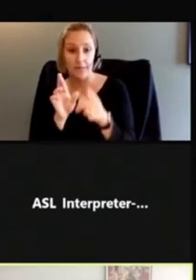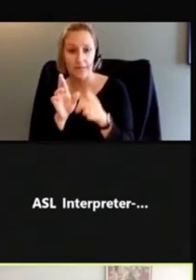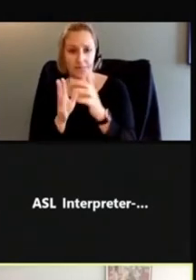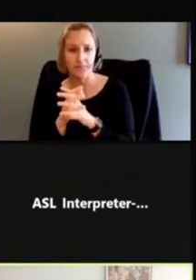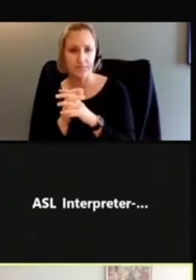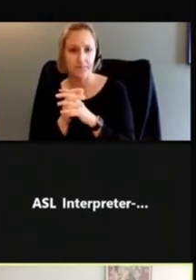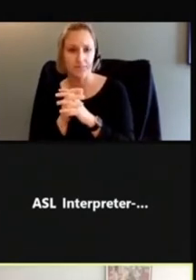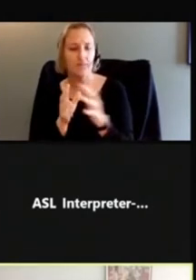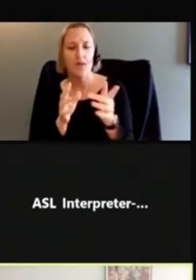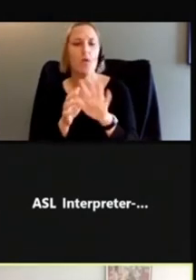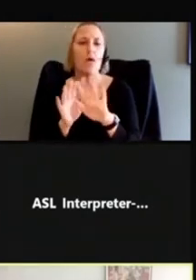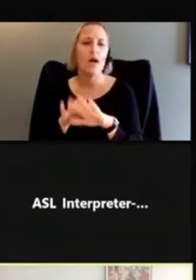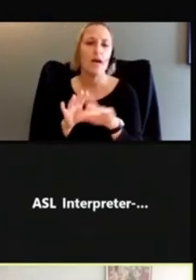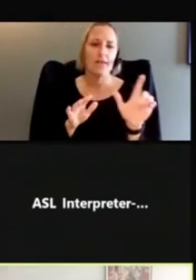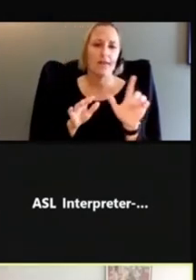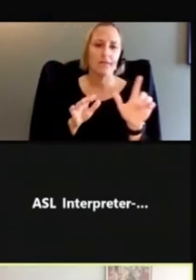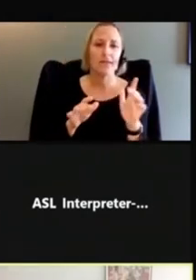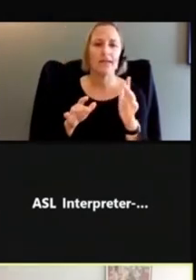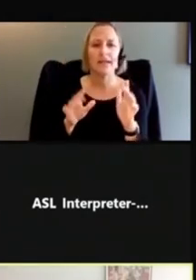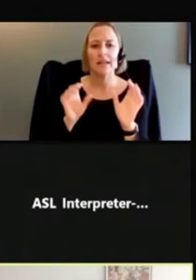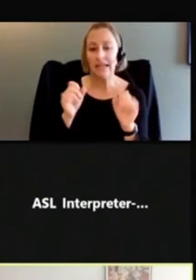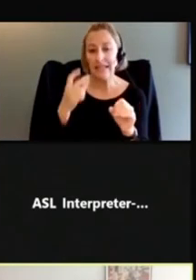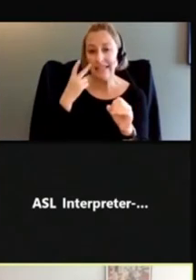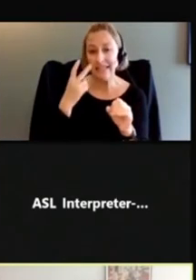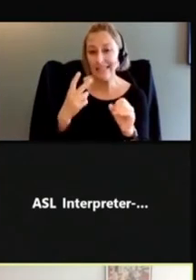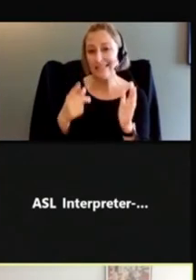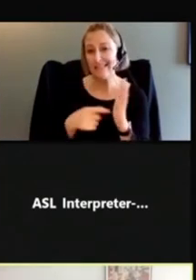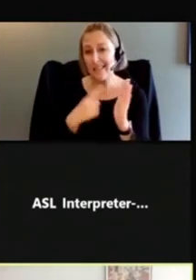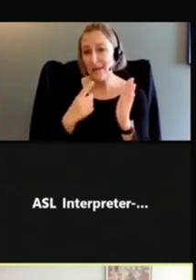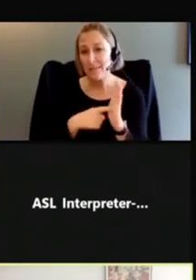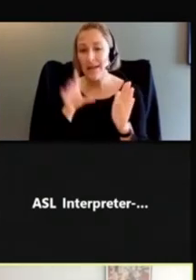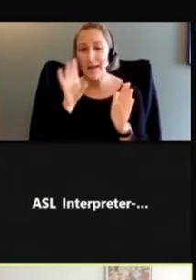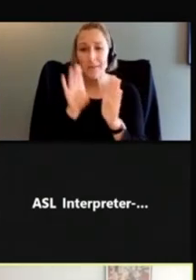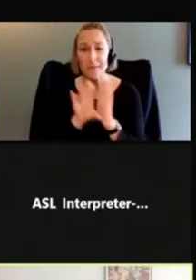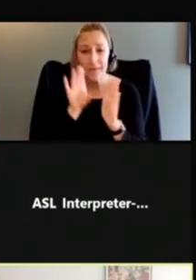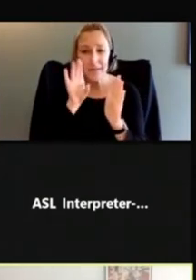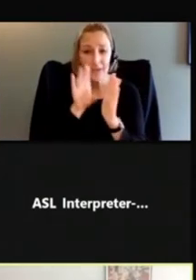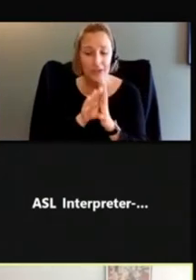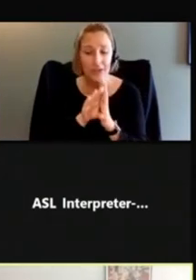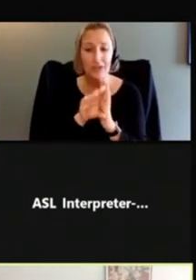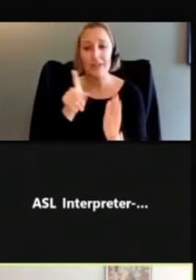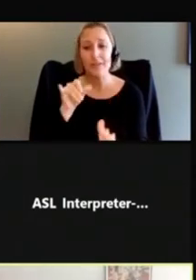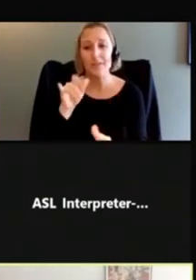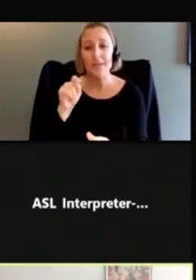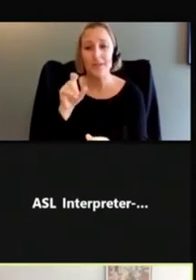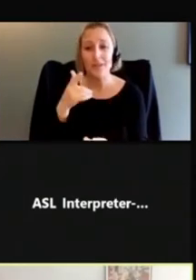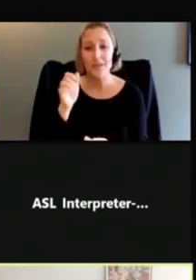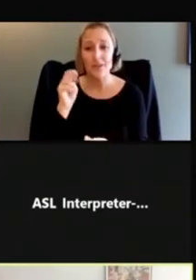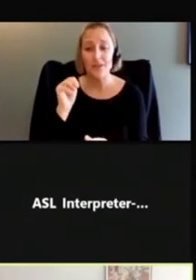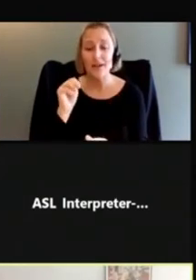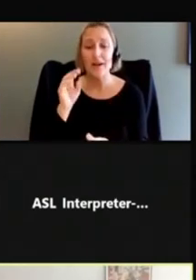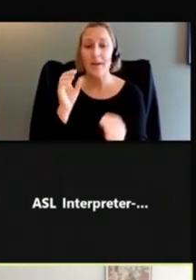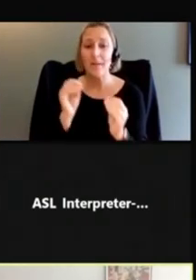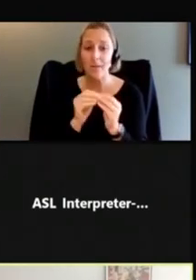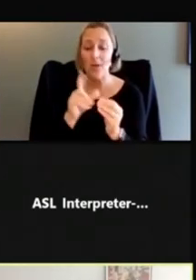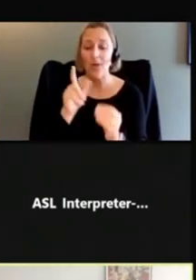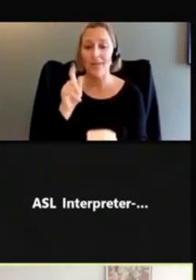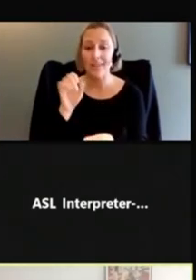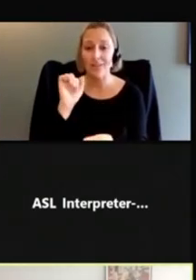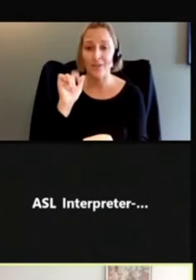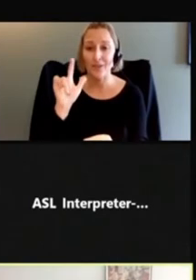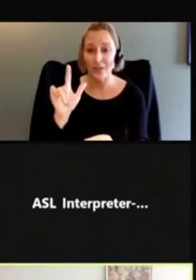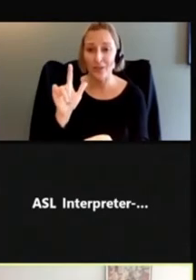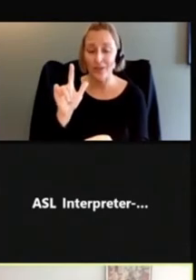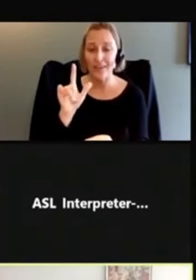with this one, sometimes pictograms can be more literal than others. And we talked about one of our other best practices is